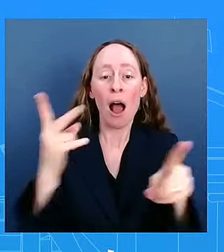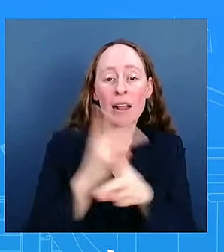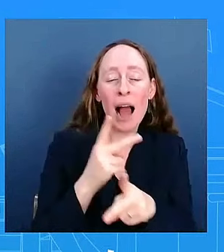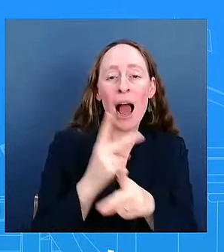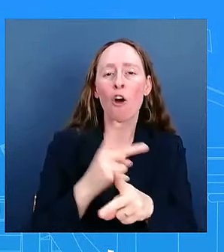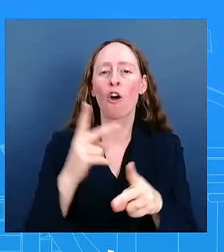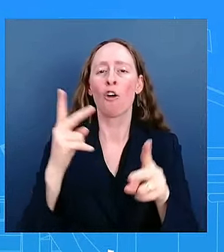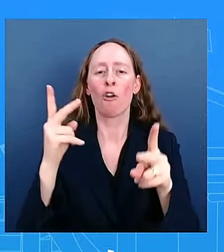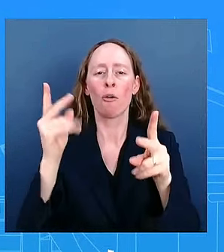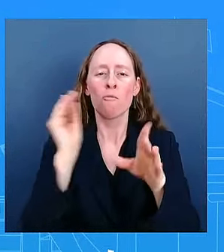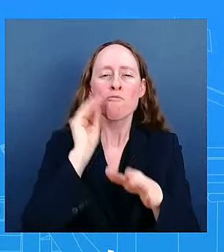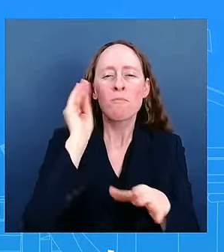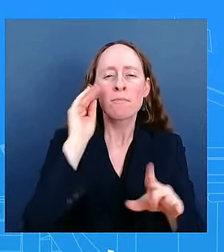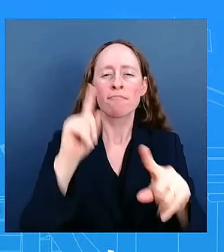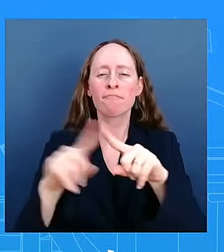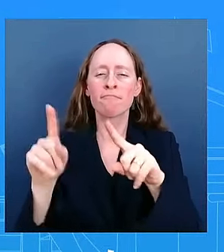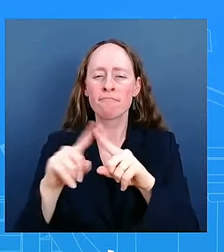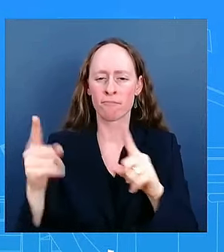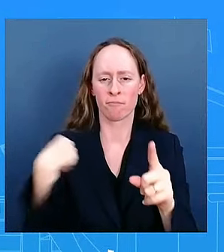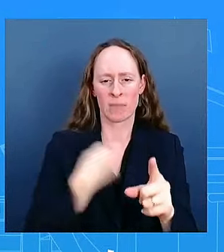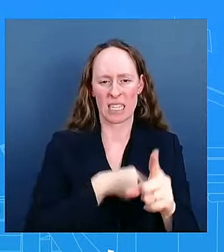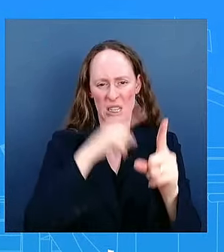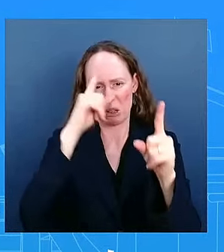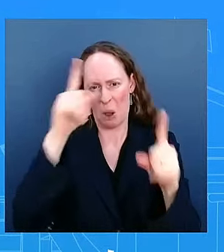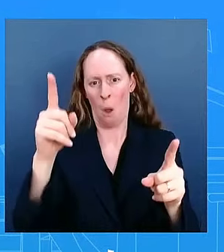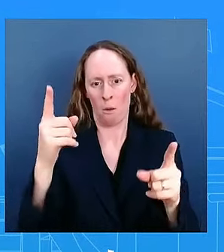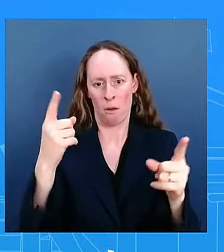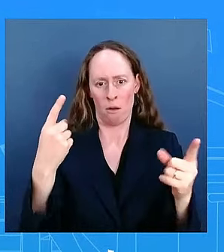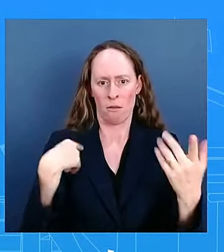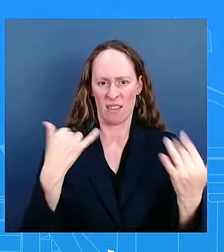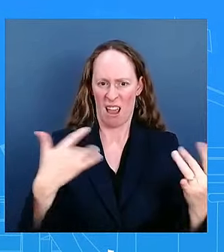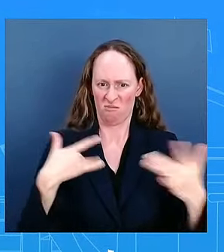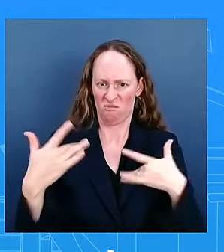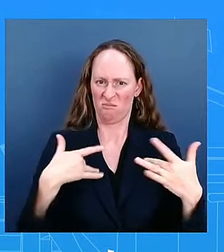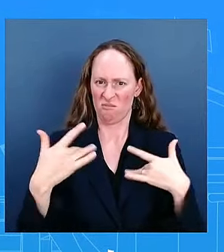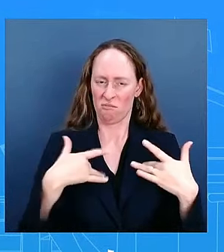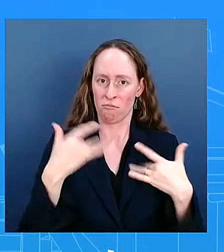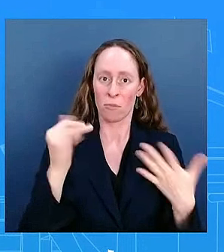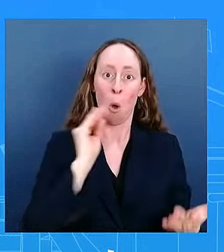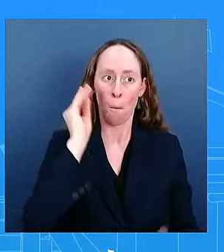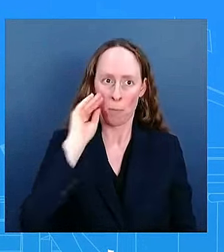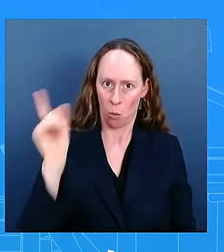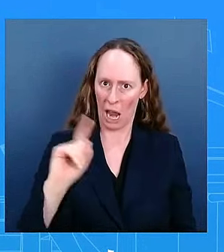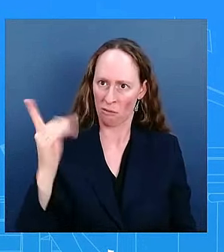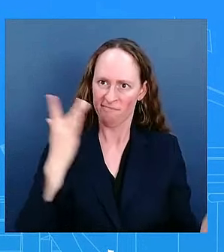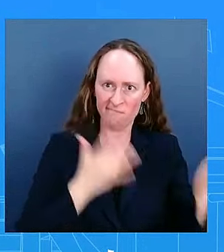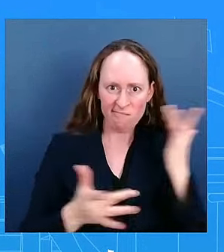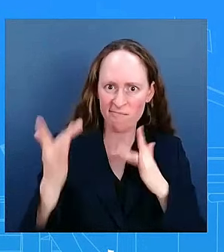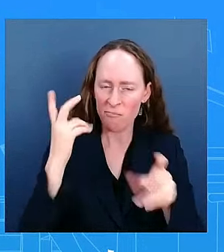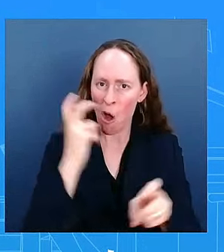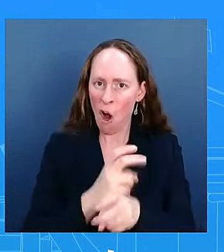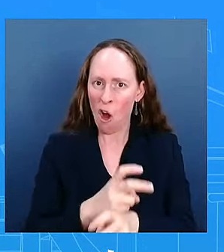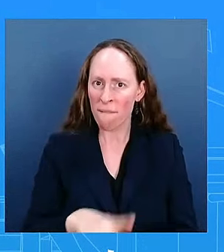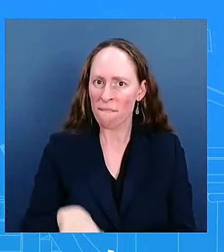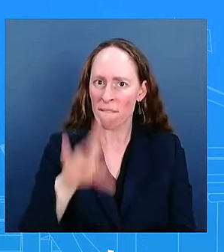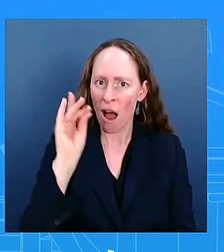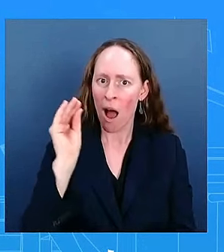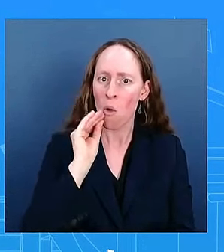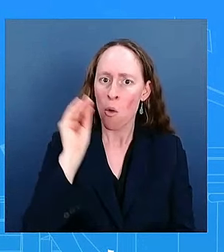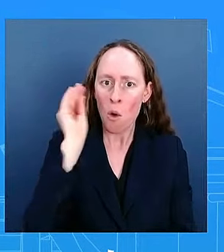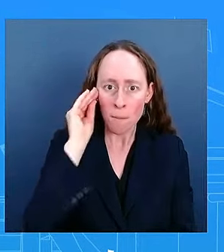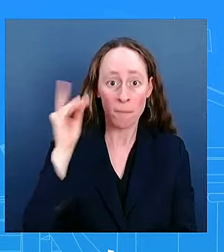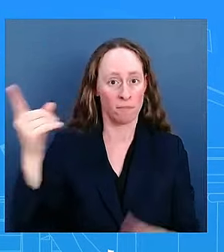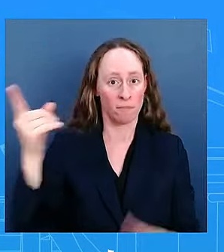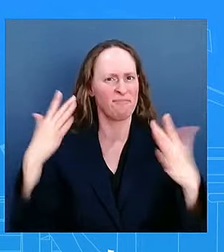in housing and child care and the president vice president have robust plans to go after them we need congress to work with us on that